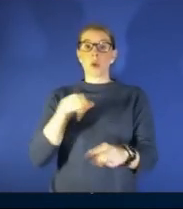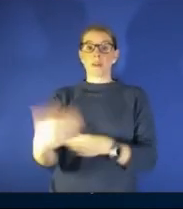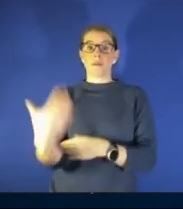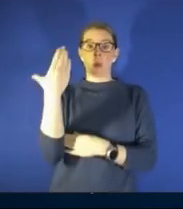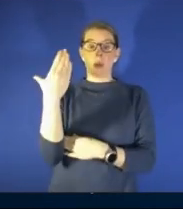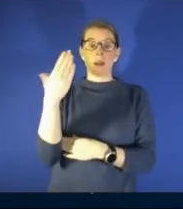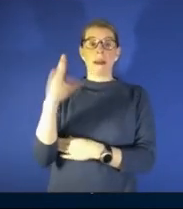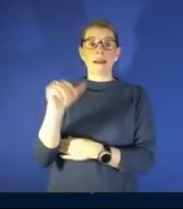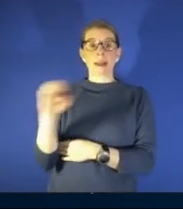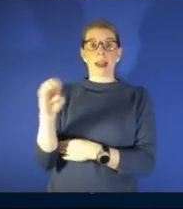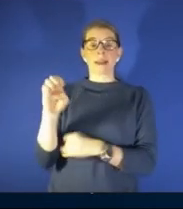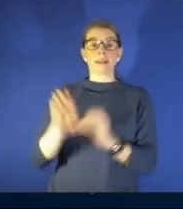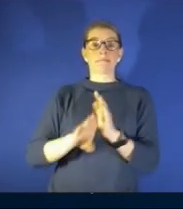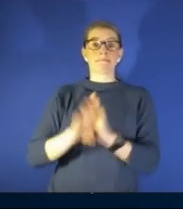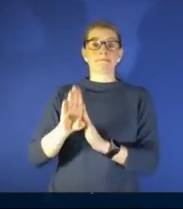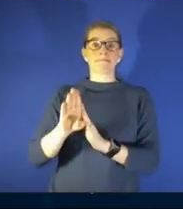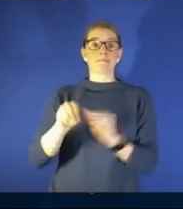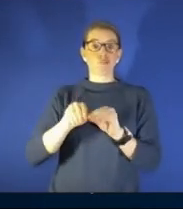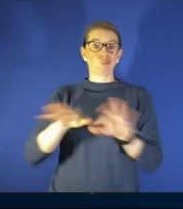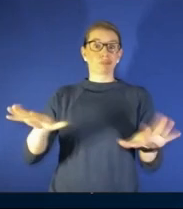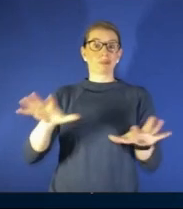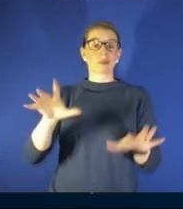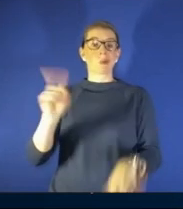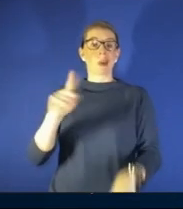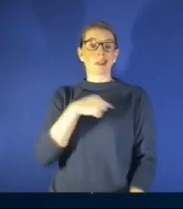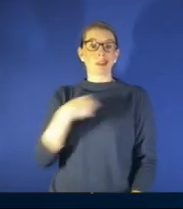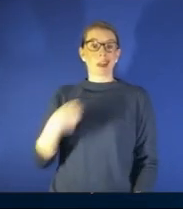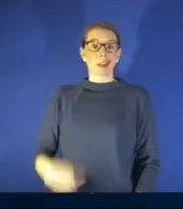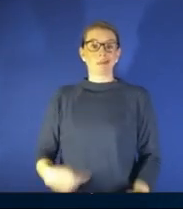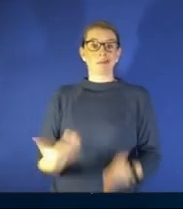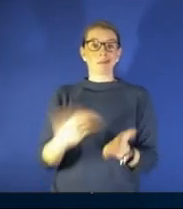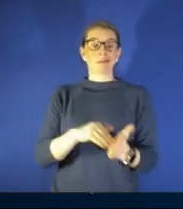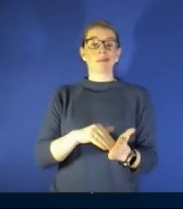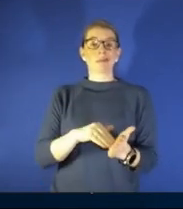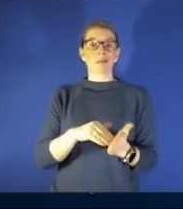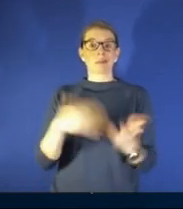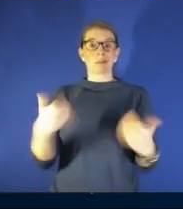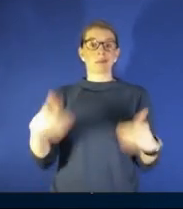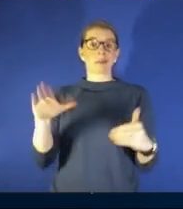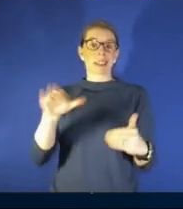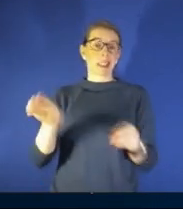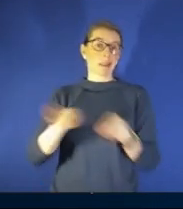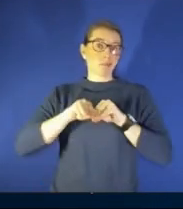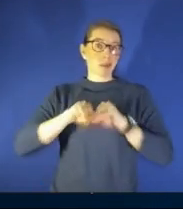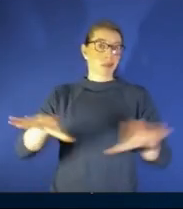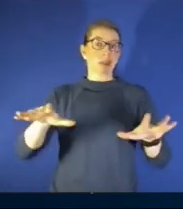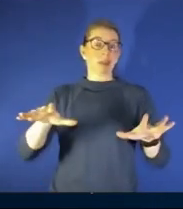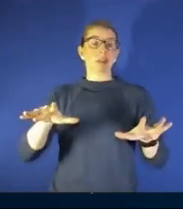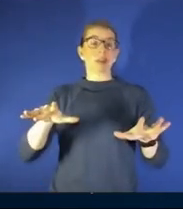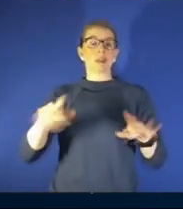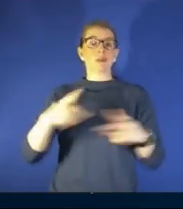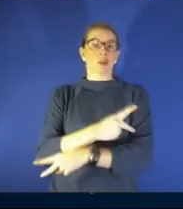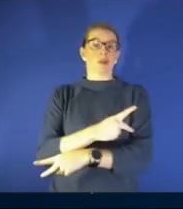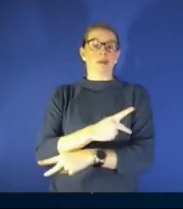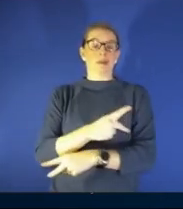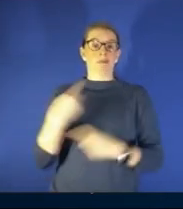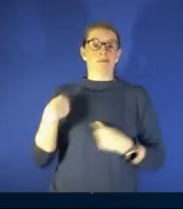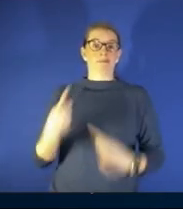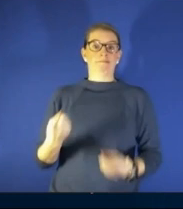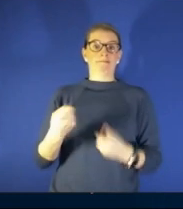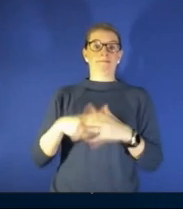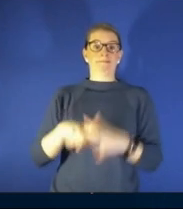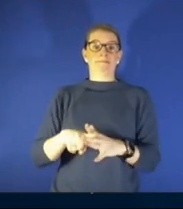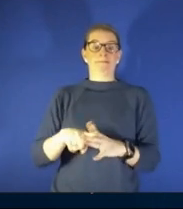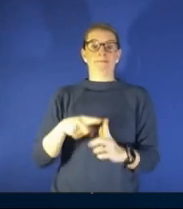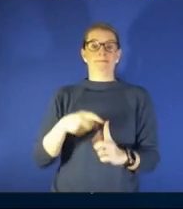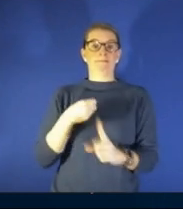in china again that they're experiencing uh some of the highest cases and and deaths that they've had since the beginning of pandemic do